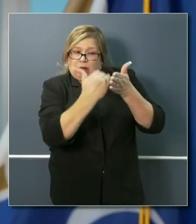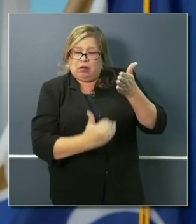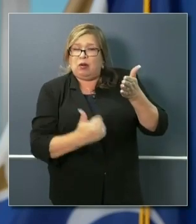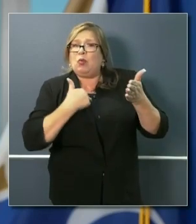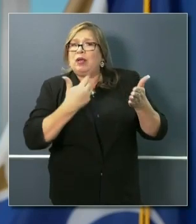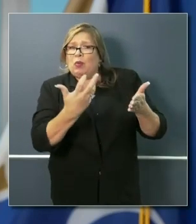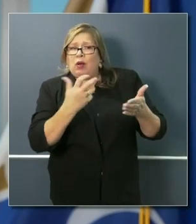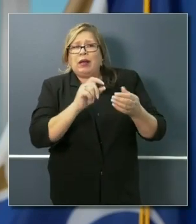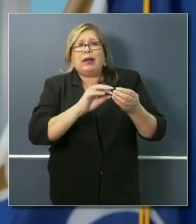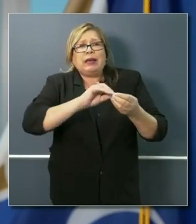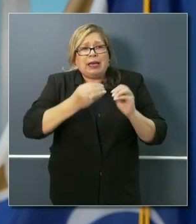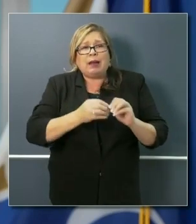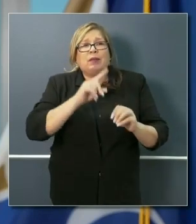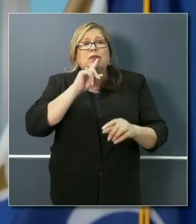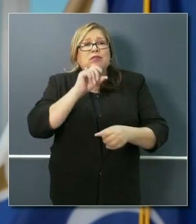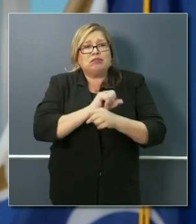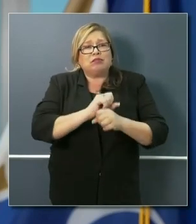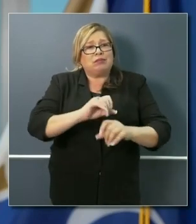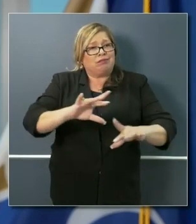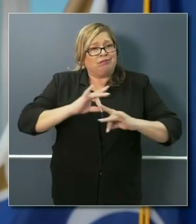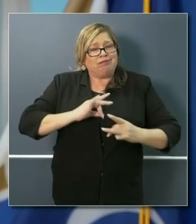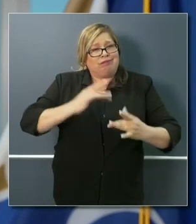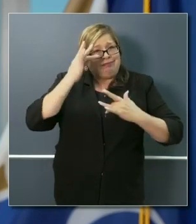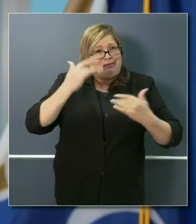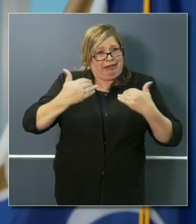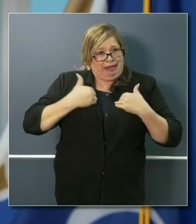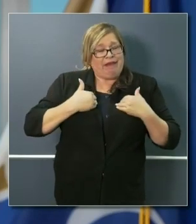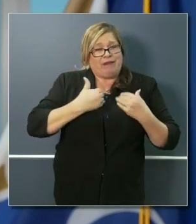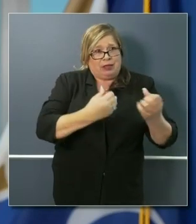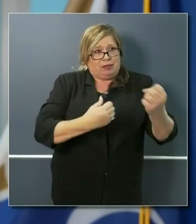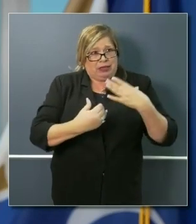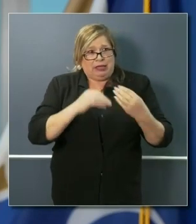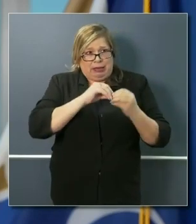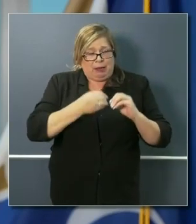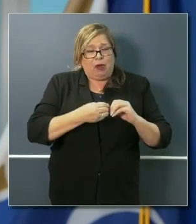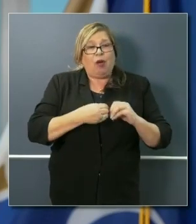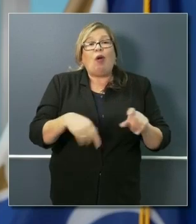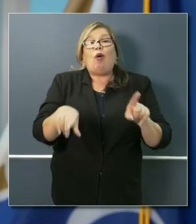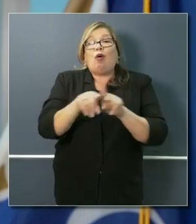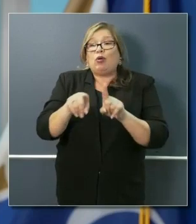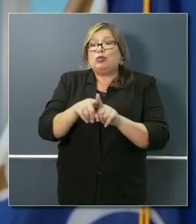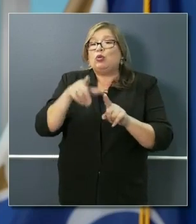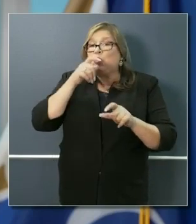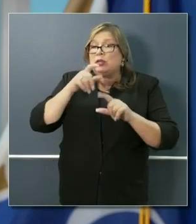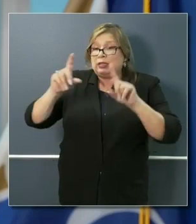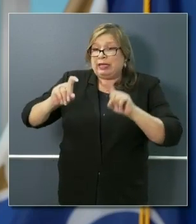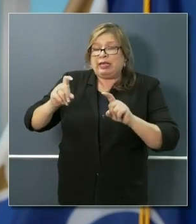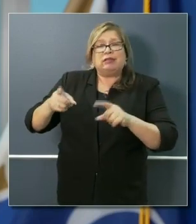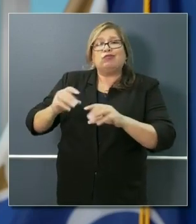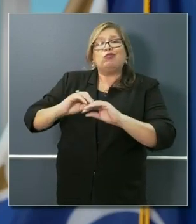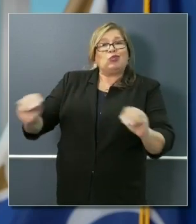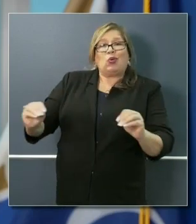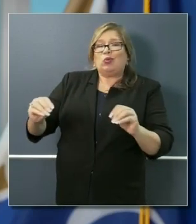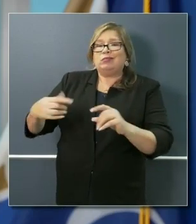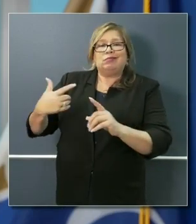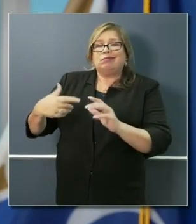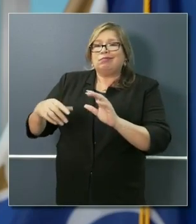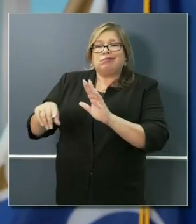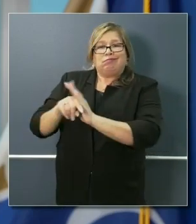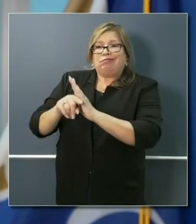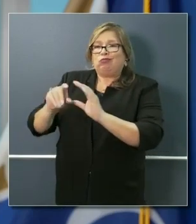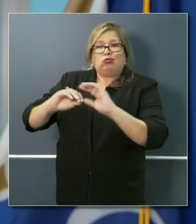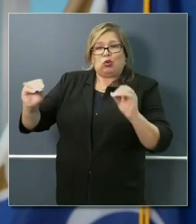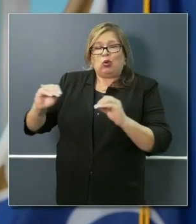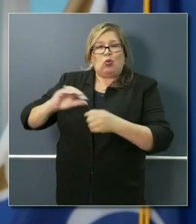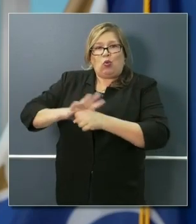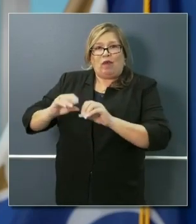positives once those diagnostic results come back, but the number of negatives. We had protocols in the past where